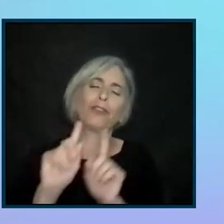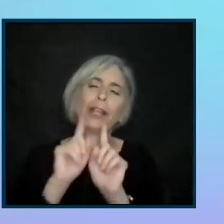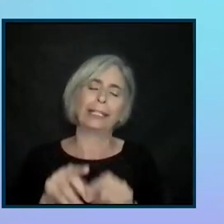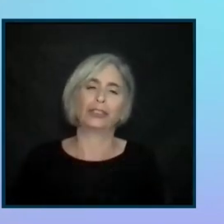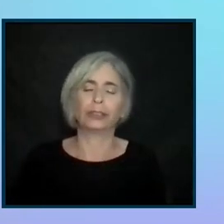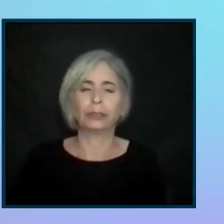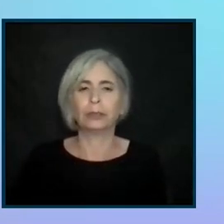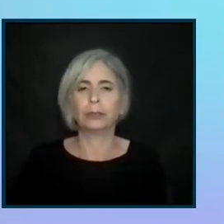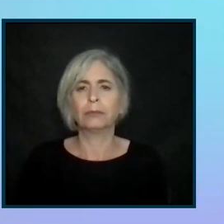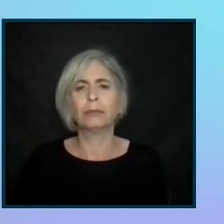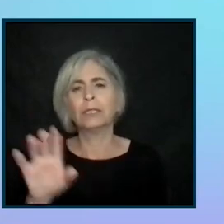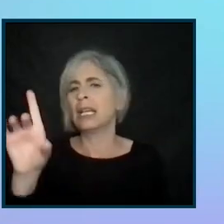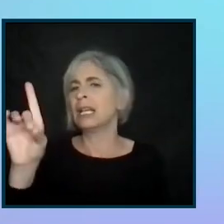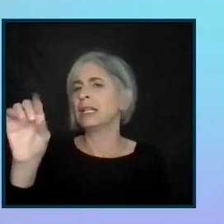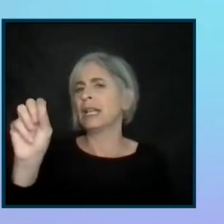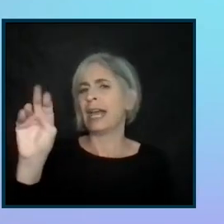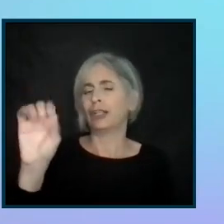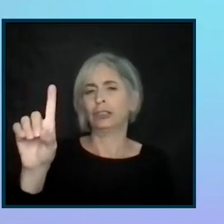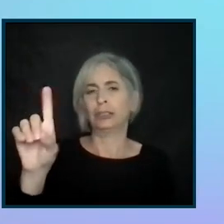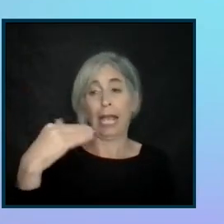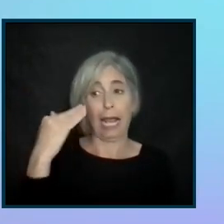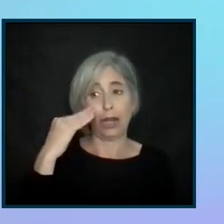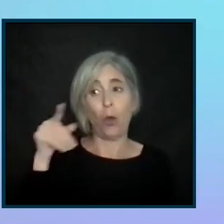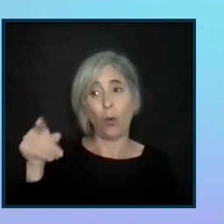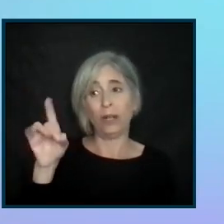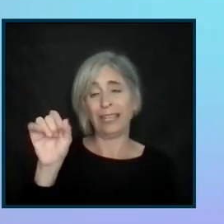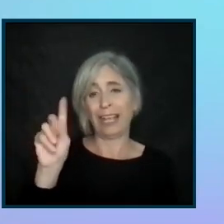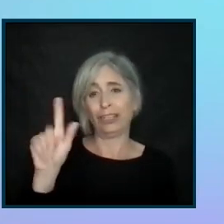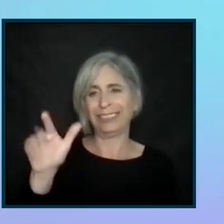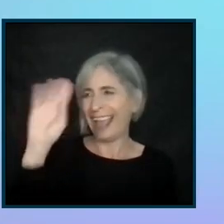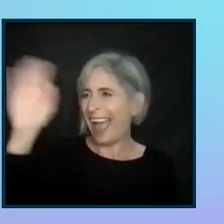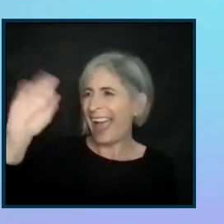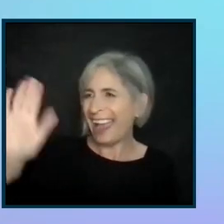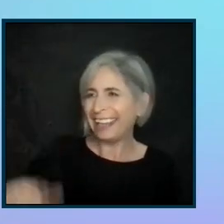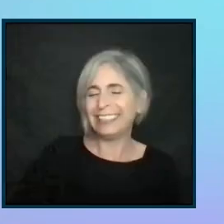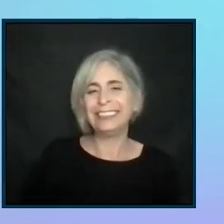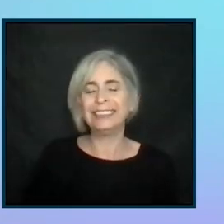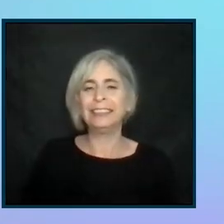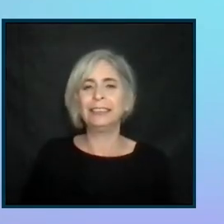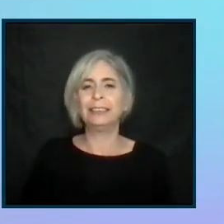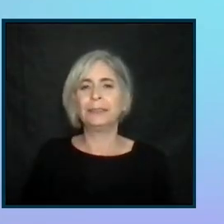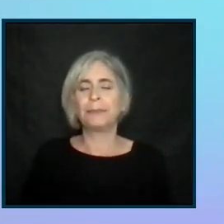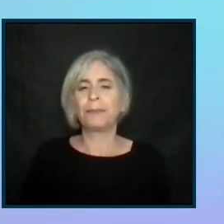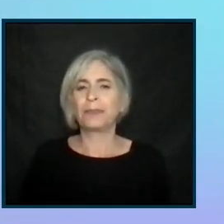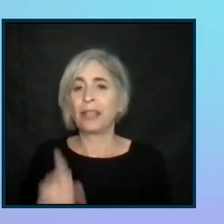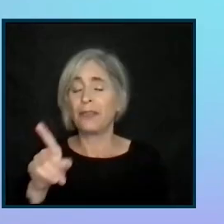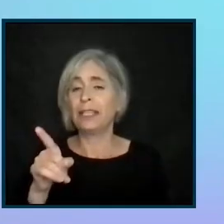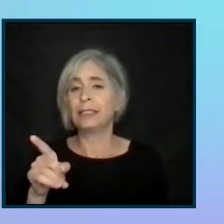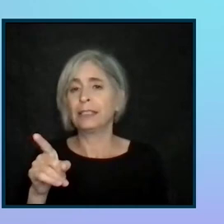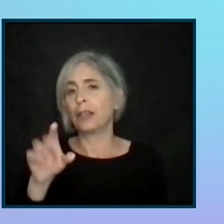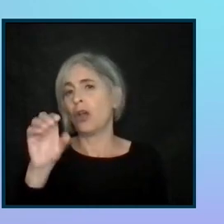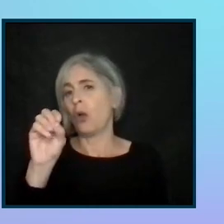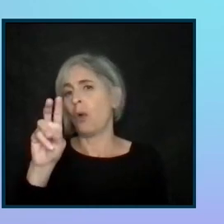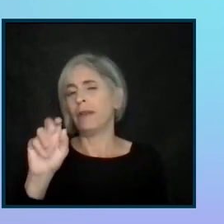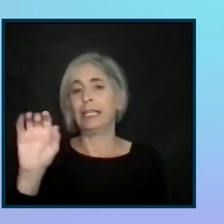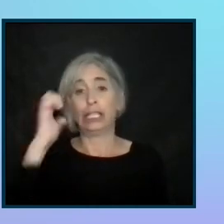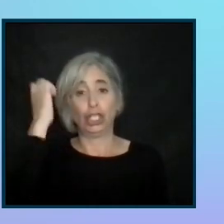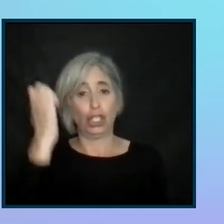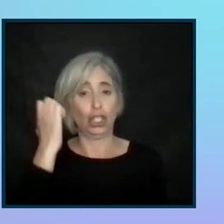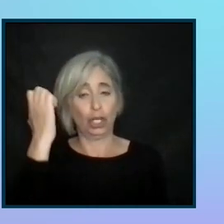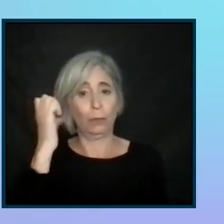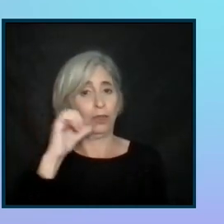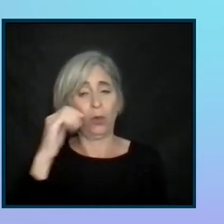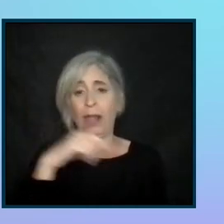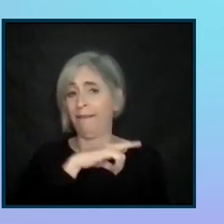So how about Donald, who I happen to know? Hi there. This is an overseas one. In Europe, we tend not to have